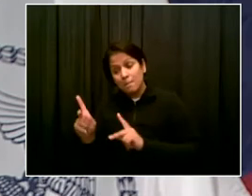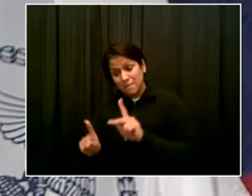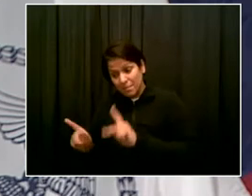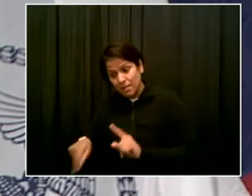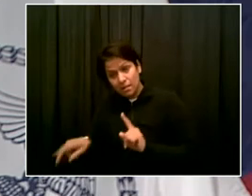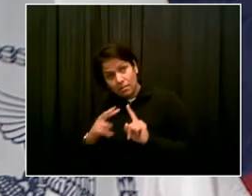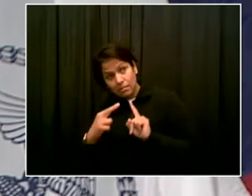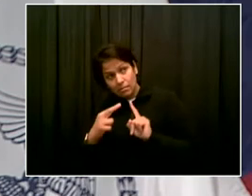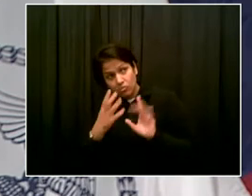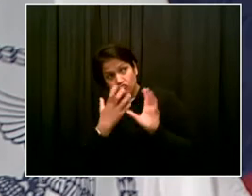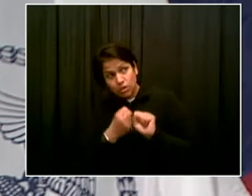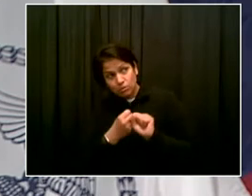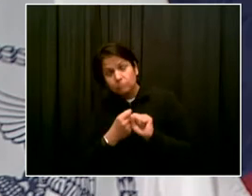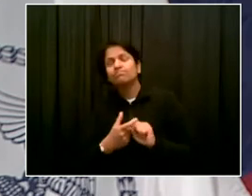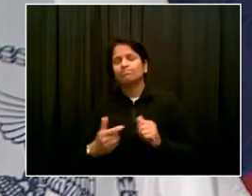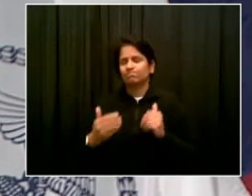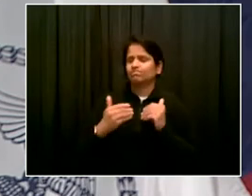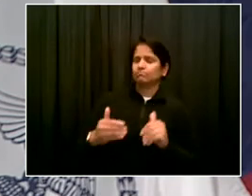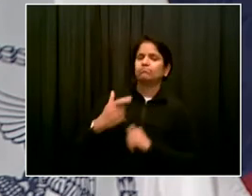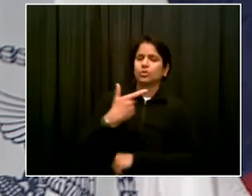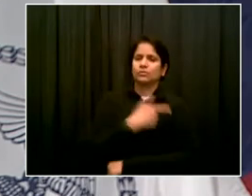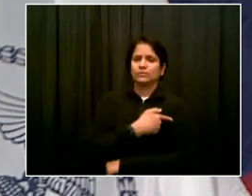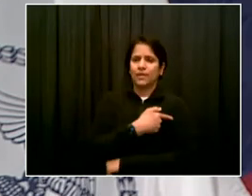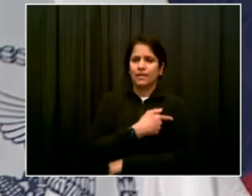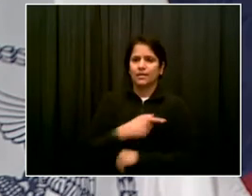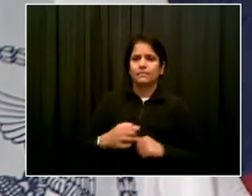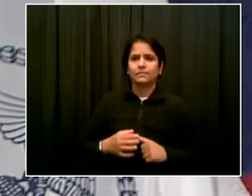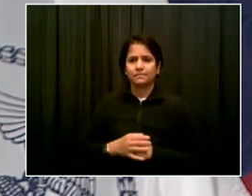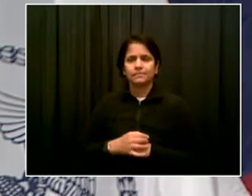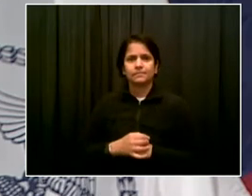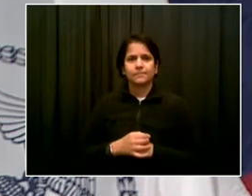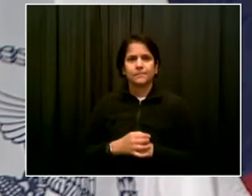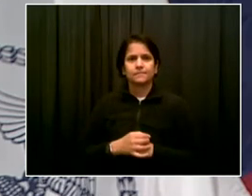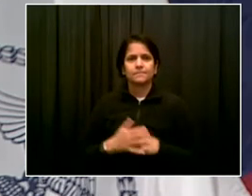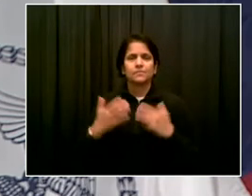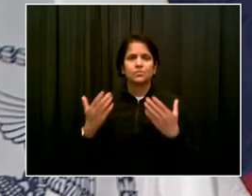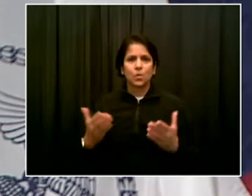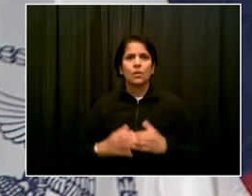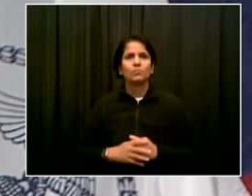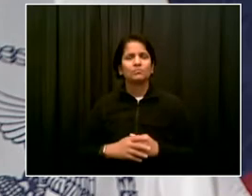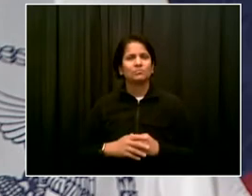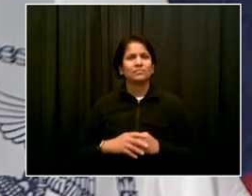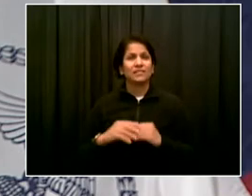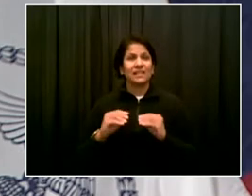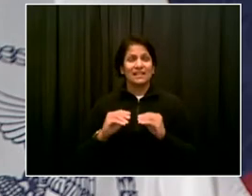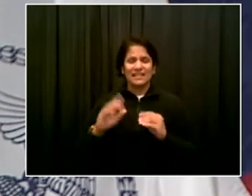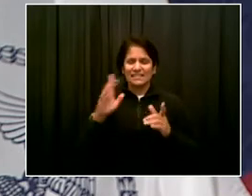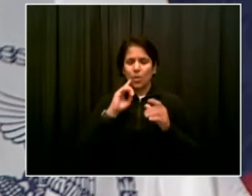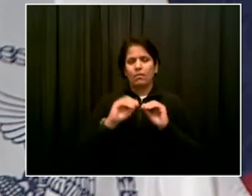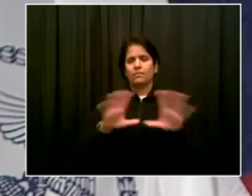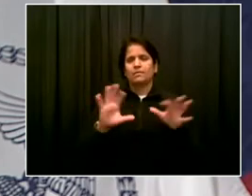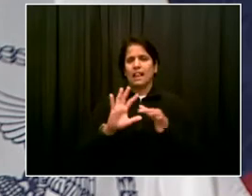get vaccinated. So I think that is a great message and it's one that will certainly, uh, join in spreading.